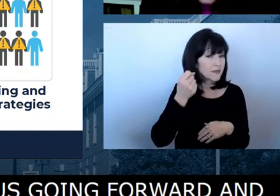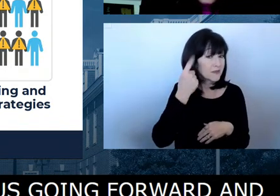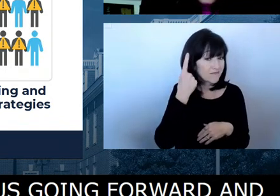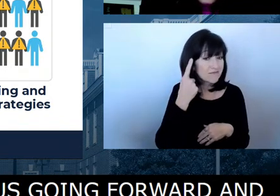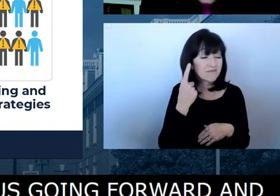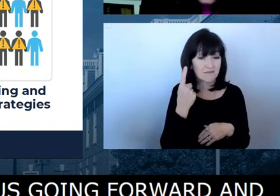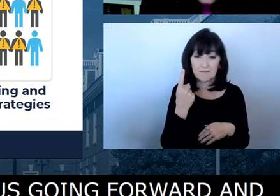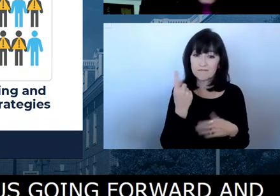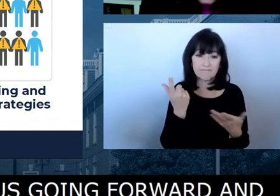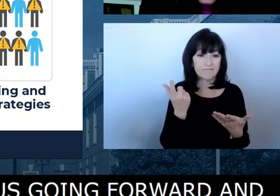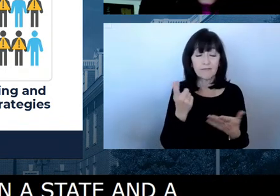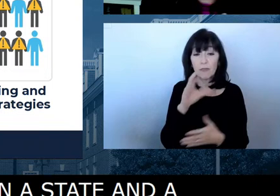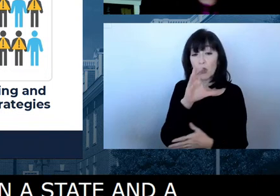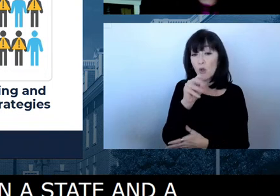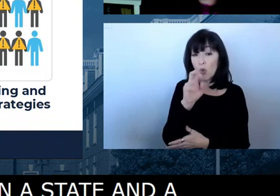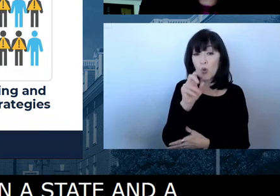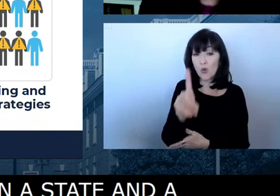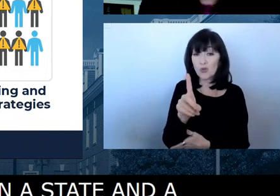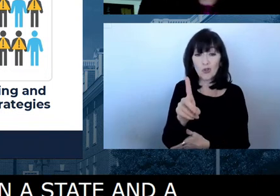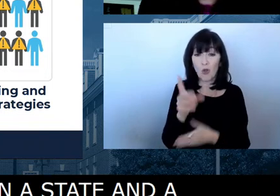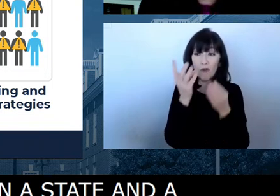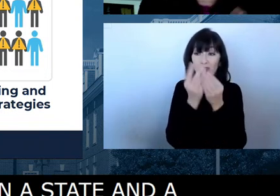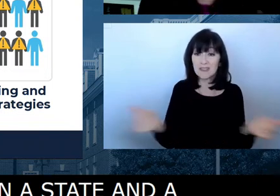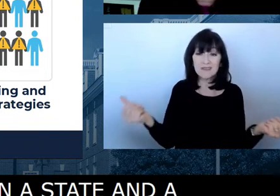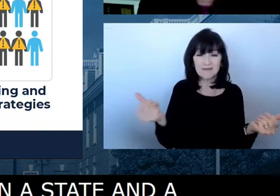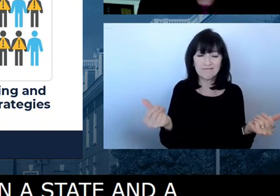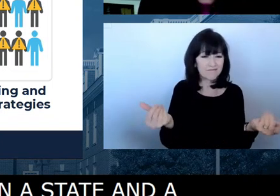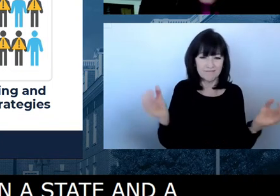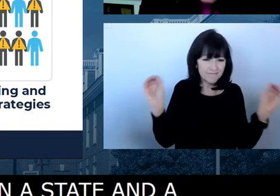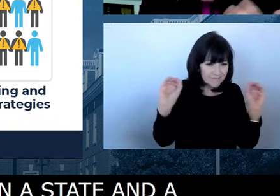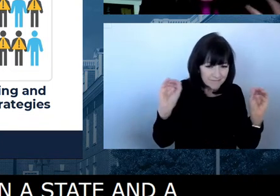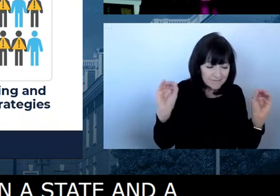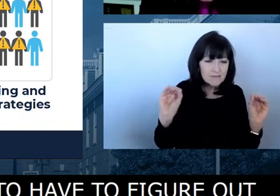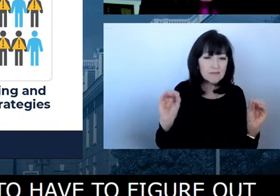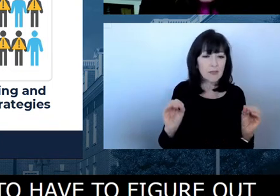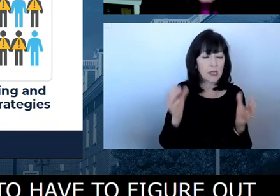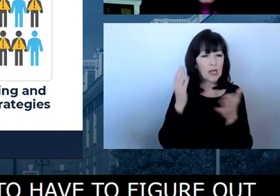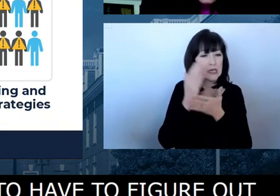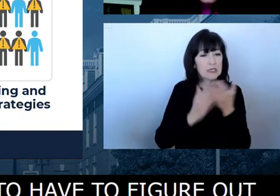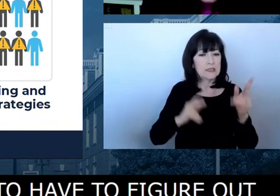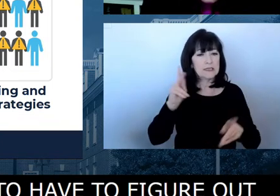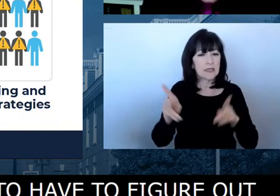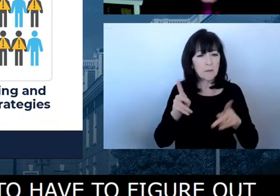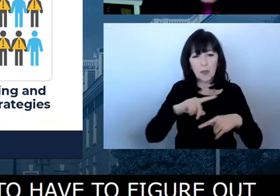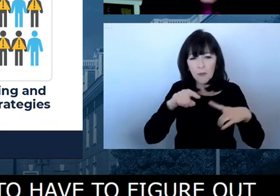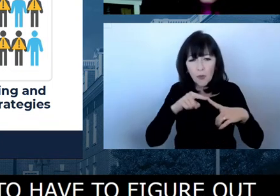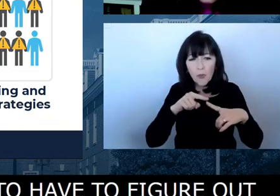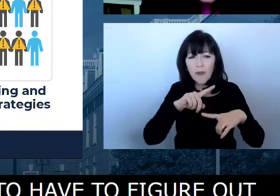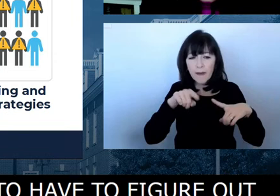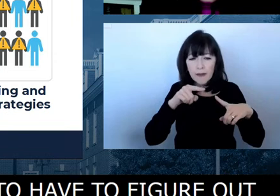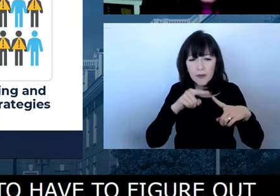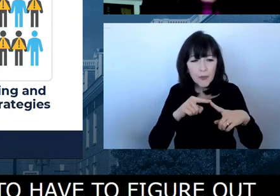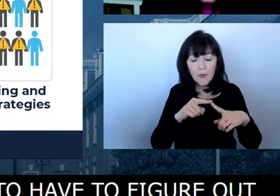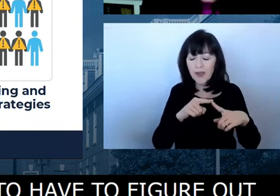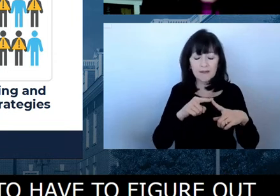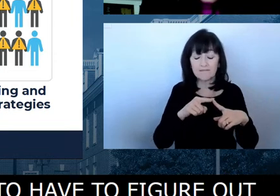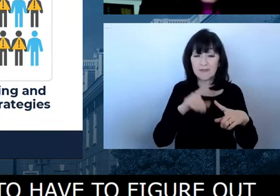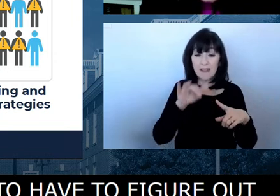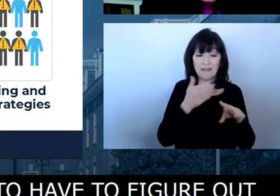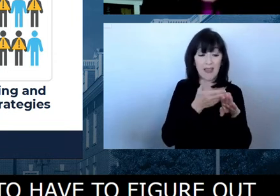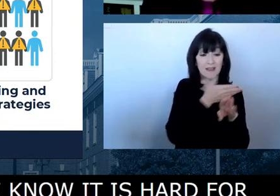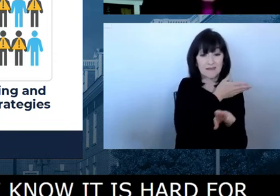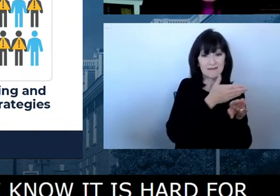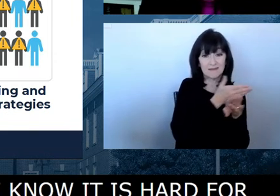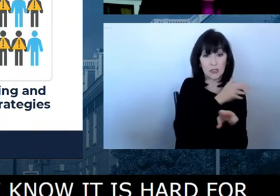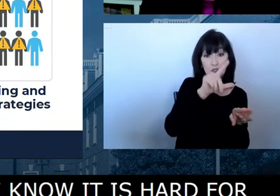Um, we're, uh, I know it's hard for people and there's a lot of grief in this. We're not going to go back to a time like we had in 2019